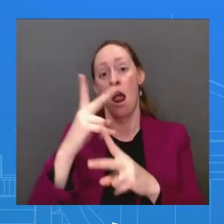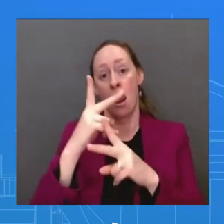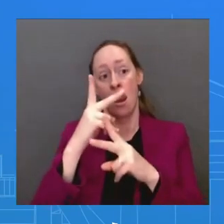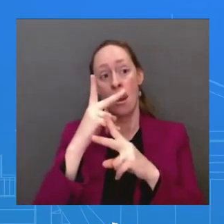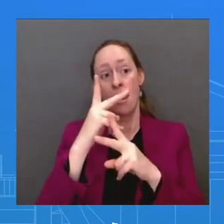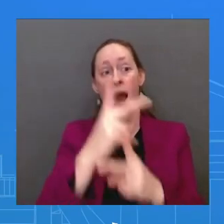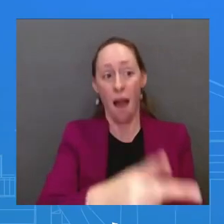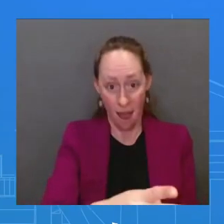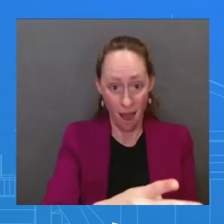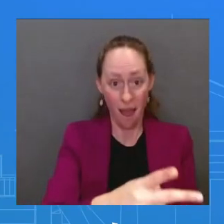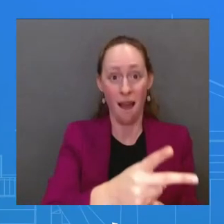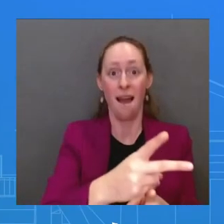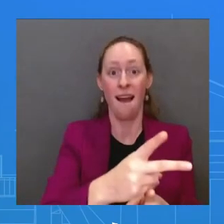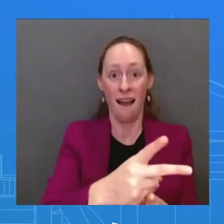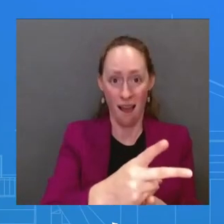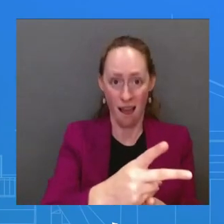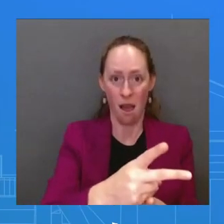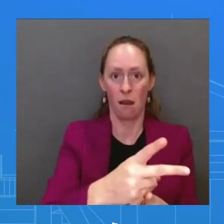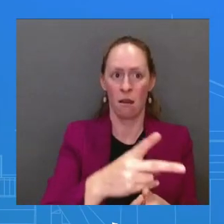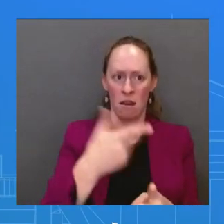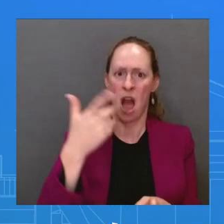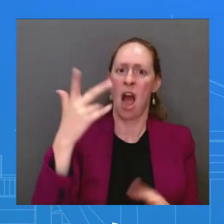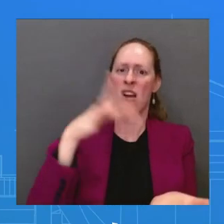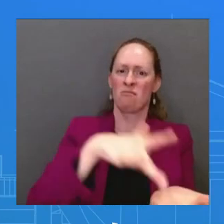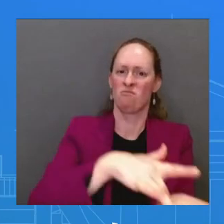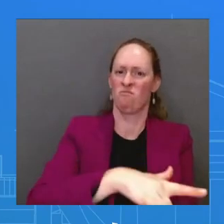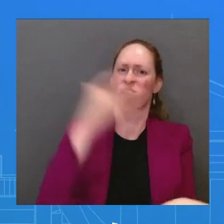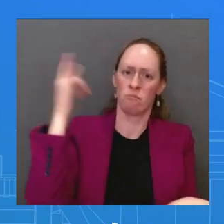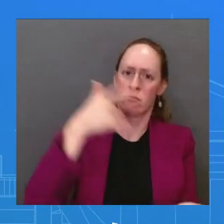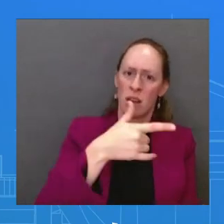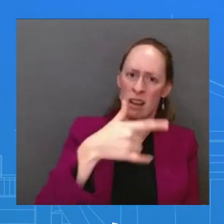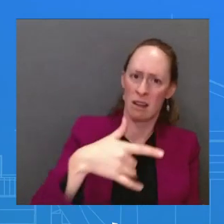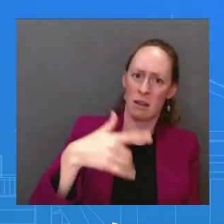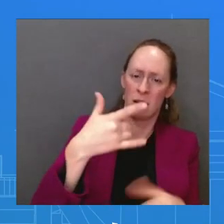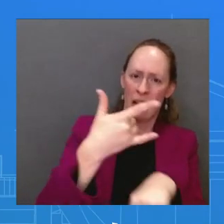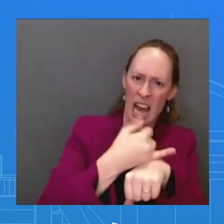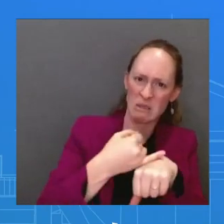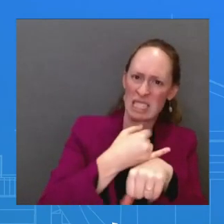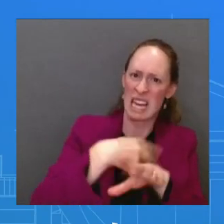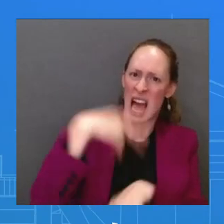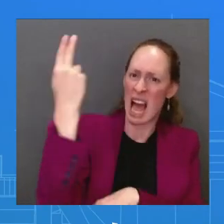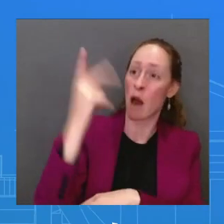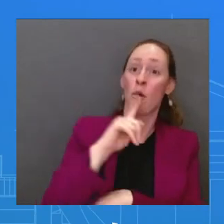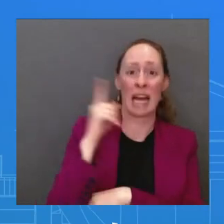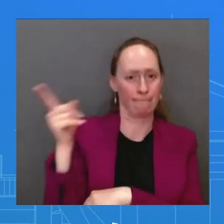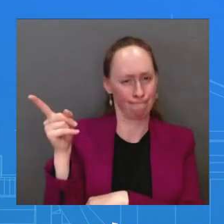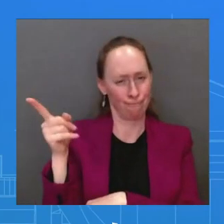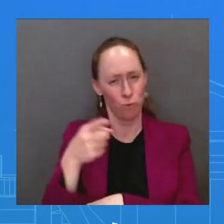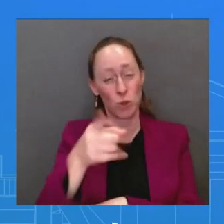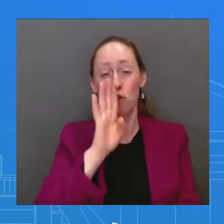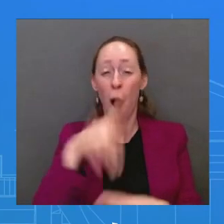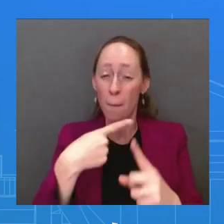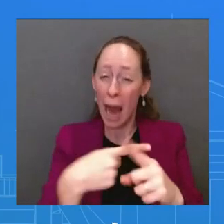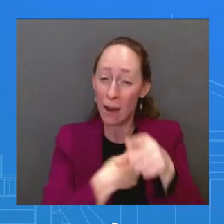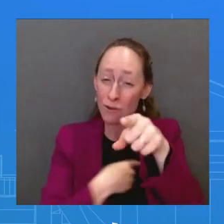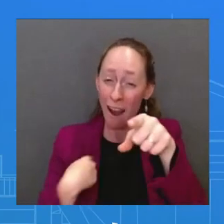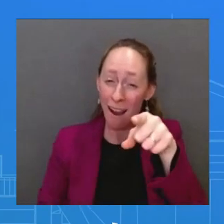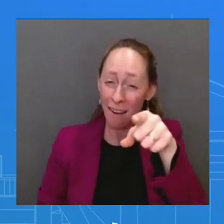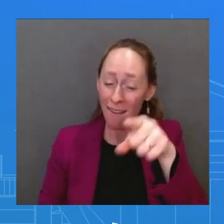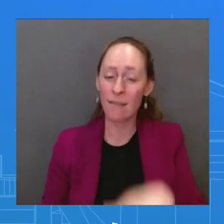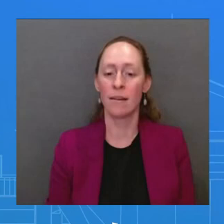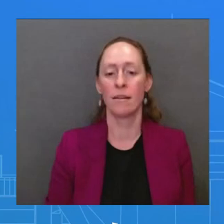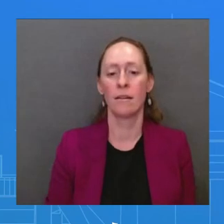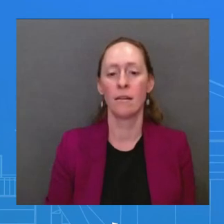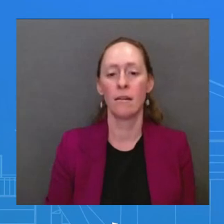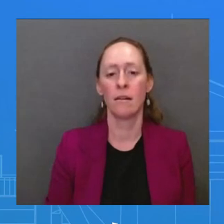time? Well, we believe that there should be high-standard, non-coercive lending options available to low- and middle-income countries. That's a